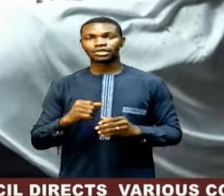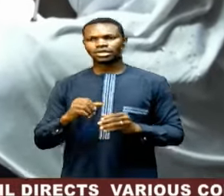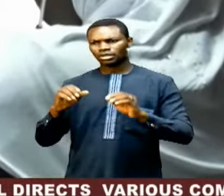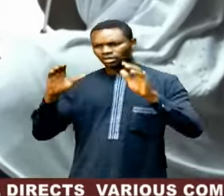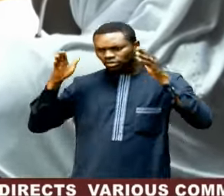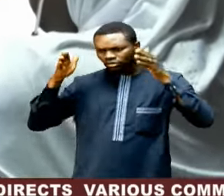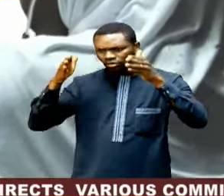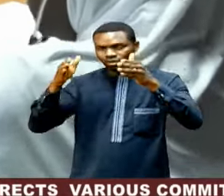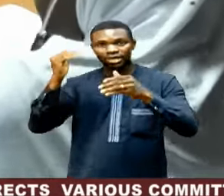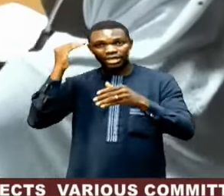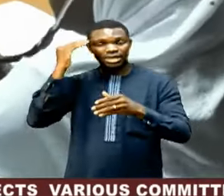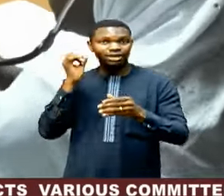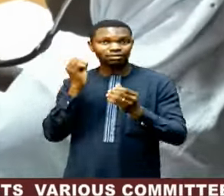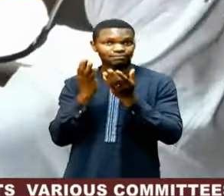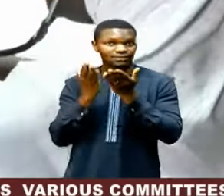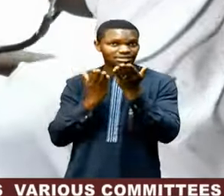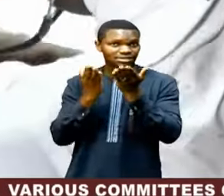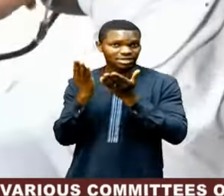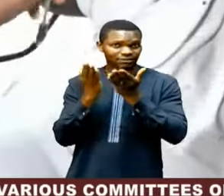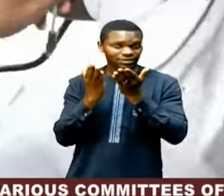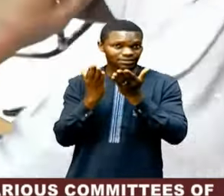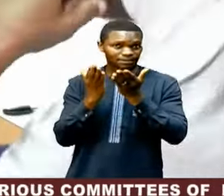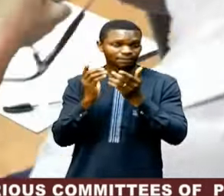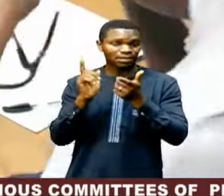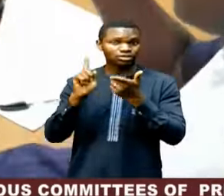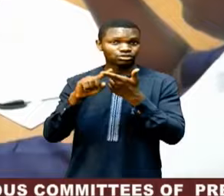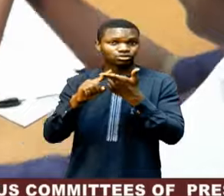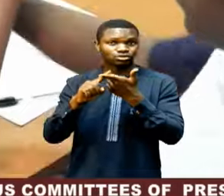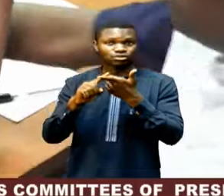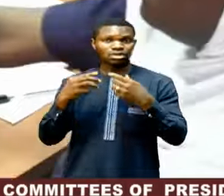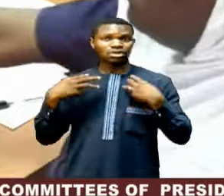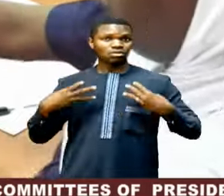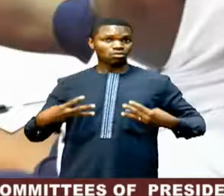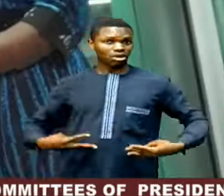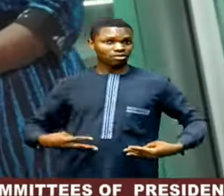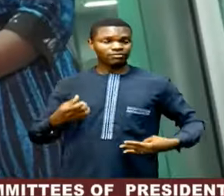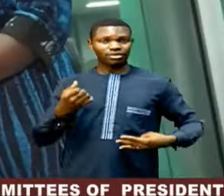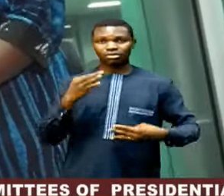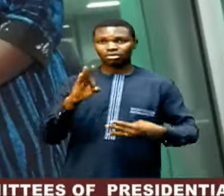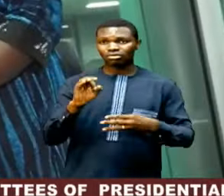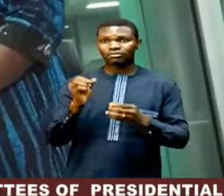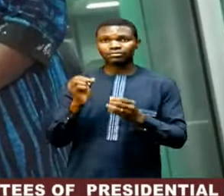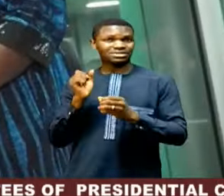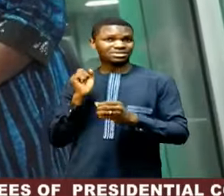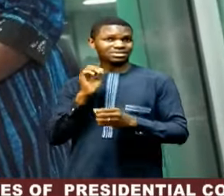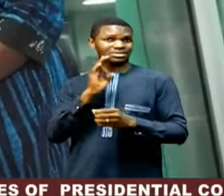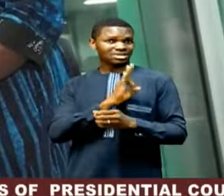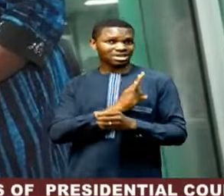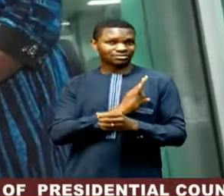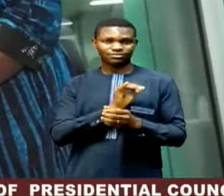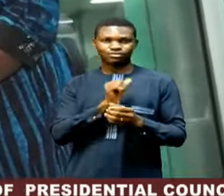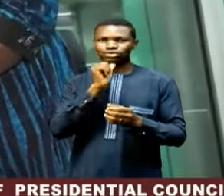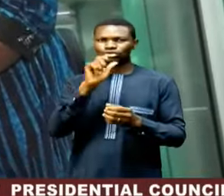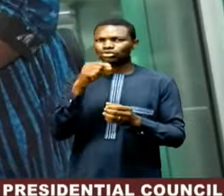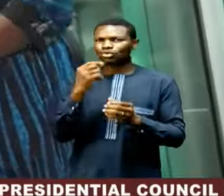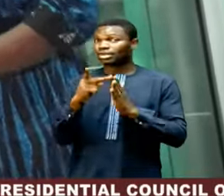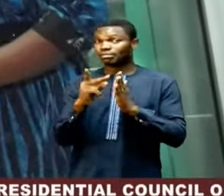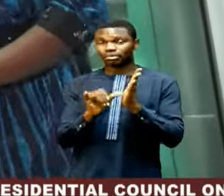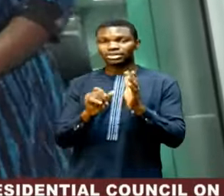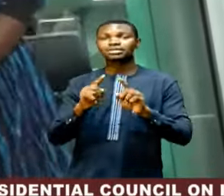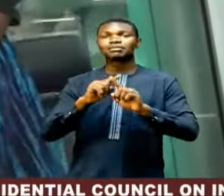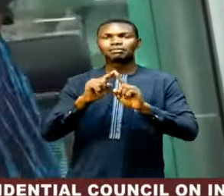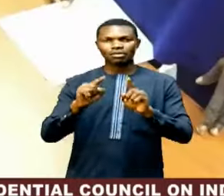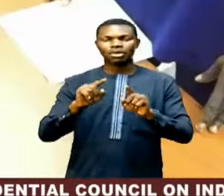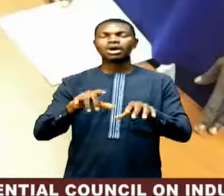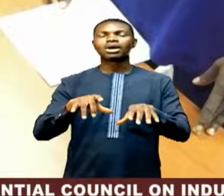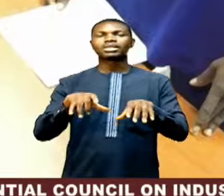the Office of the Head of the Civil Service of the Federation to the well-being of the workforce is not just a policy statement, but a moral obligation with an